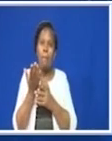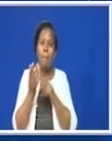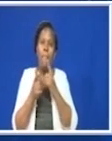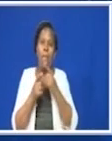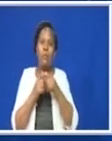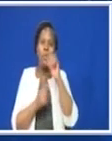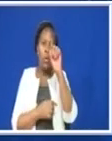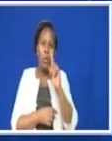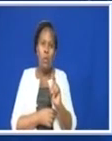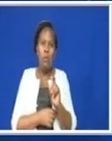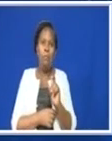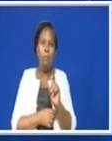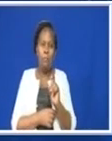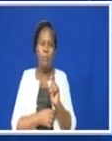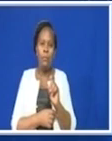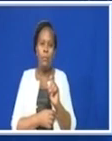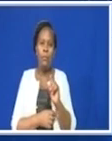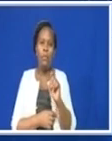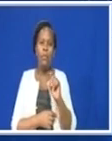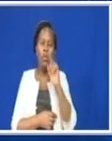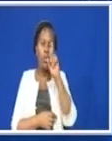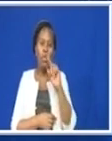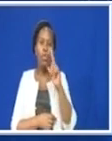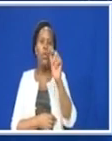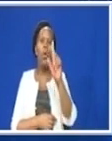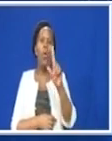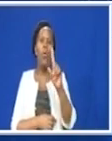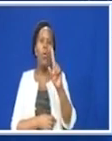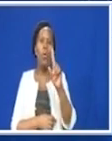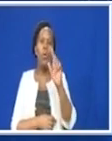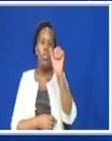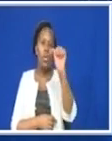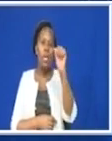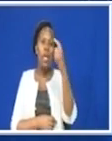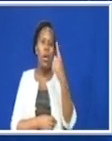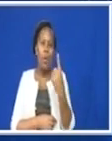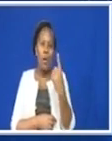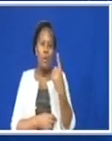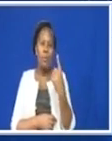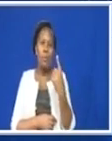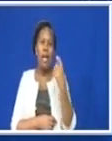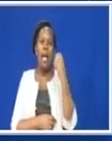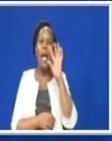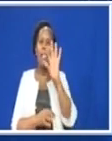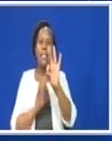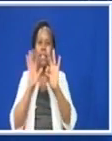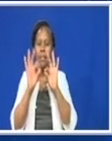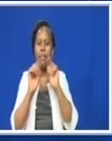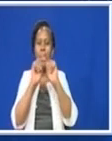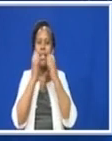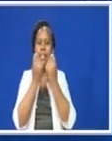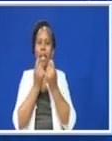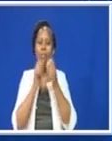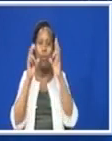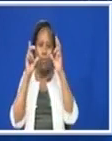move on to the question. Question 1A. Sorry, question A1. Then, identify the type of